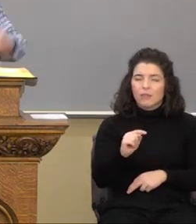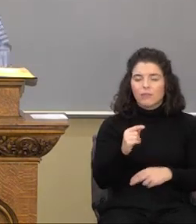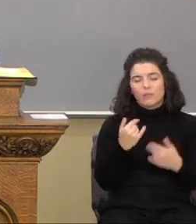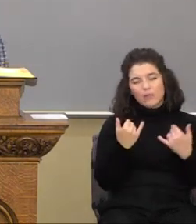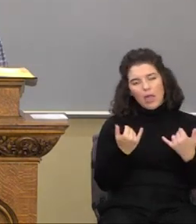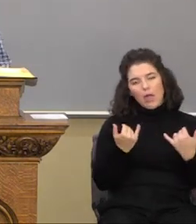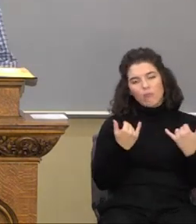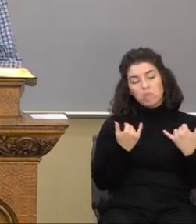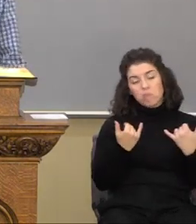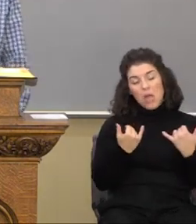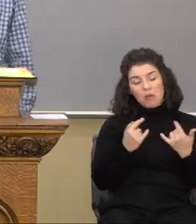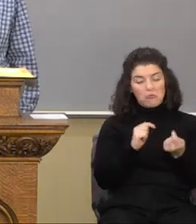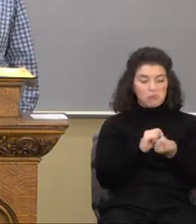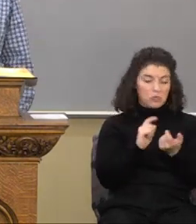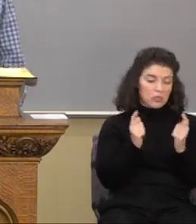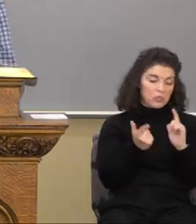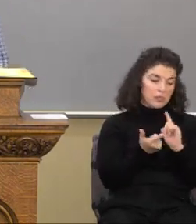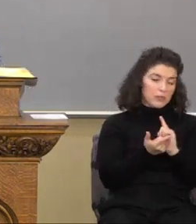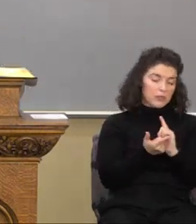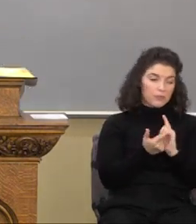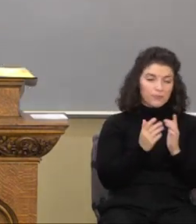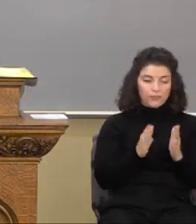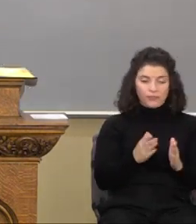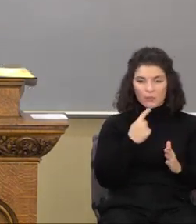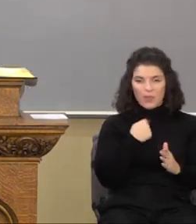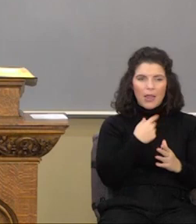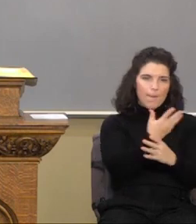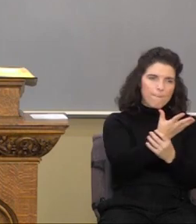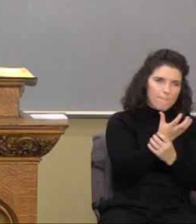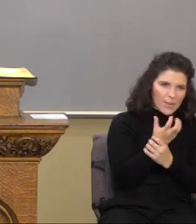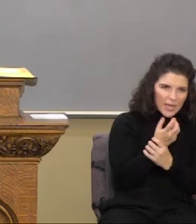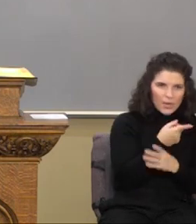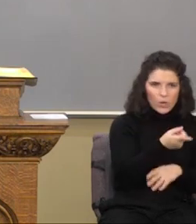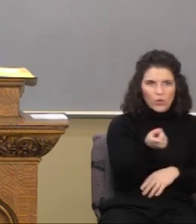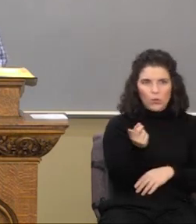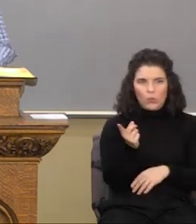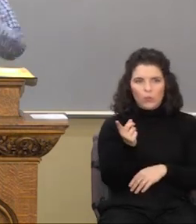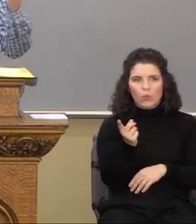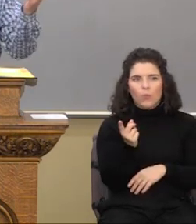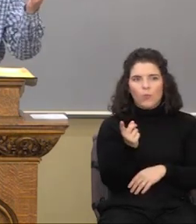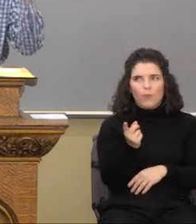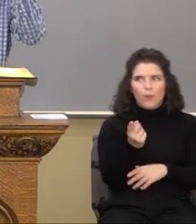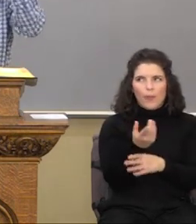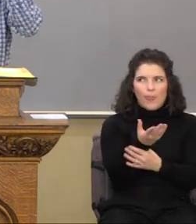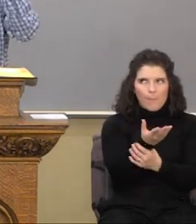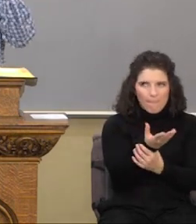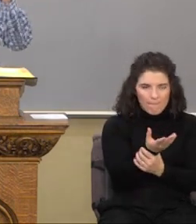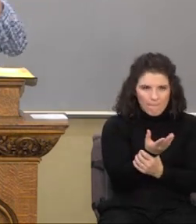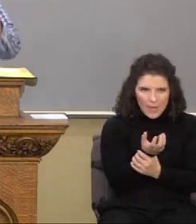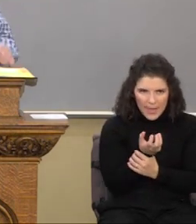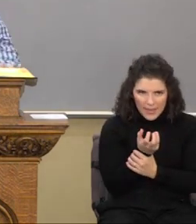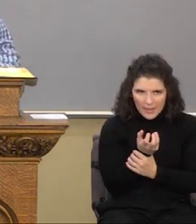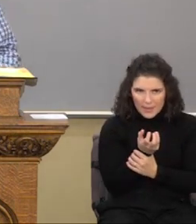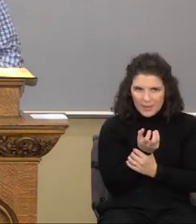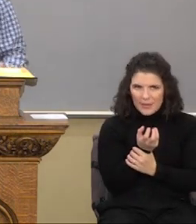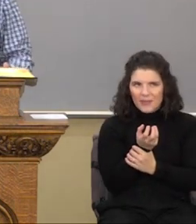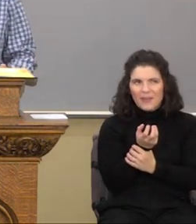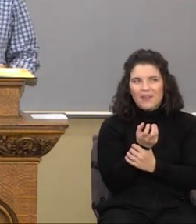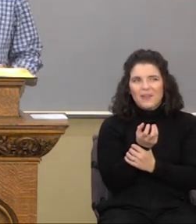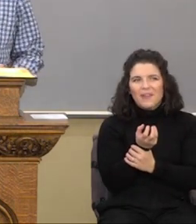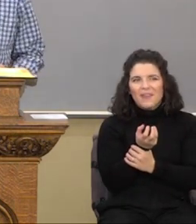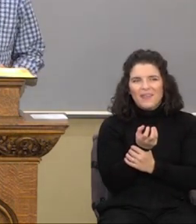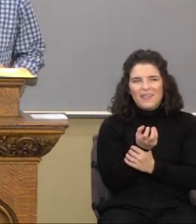you know, modern translations, they'll say, I beg you, okay? Beg. The